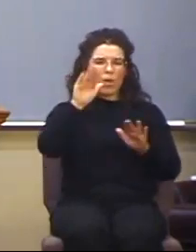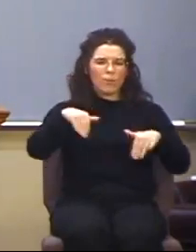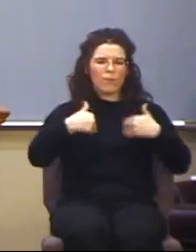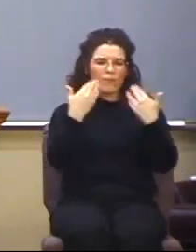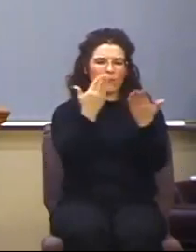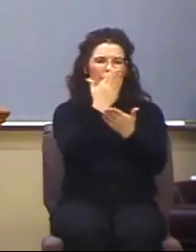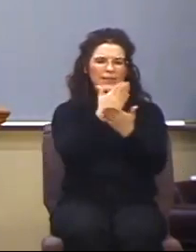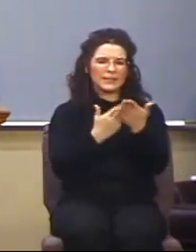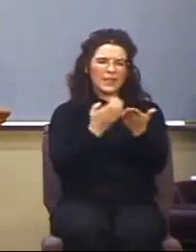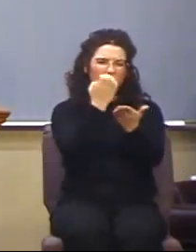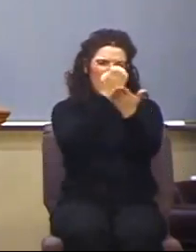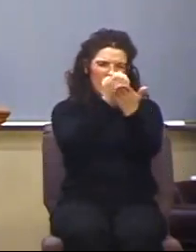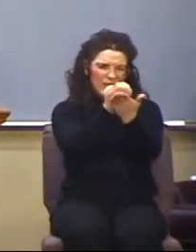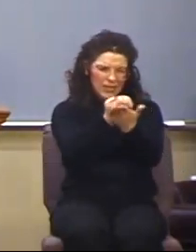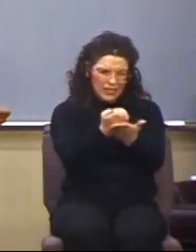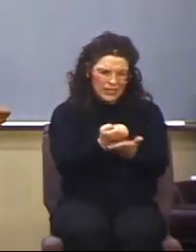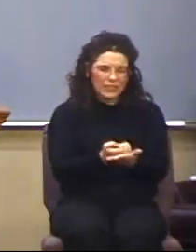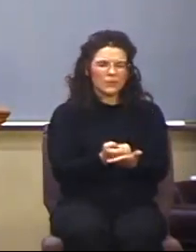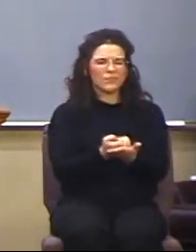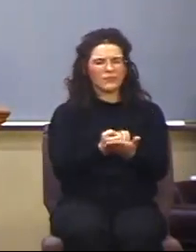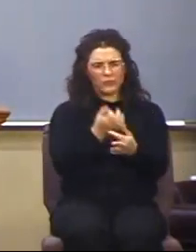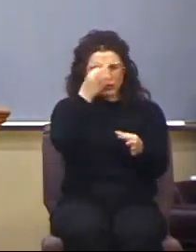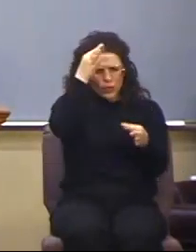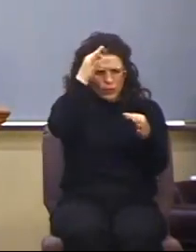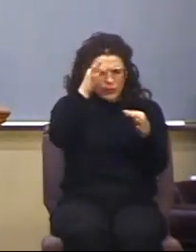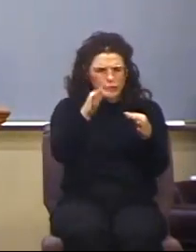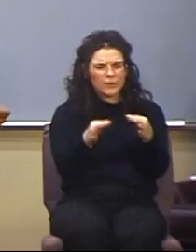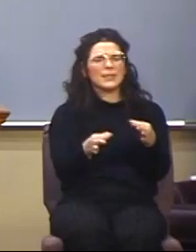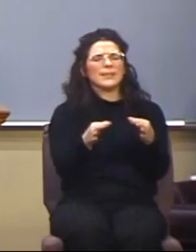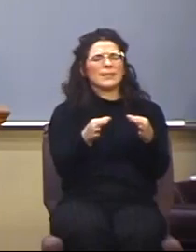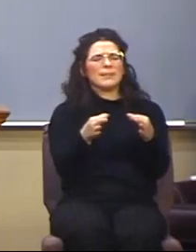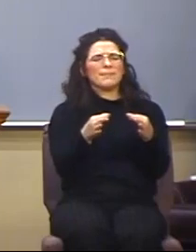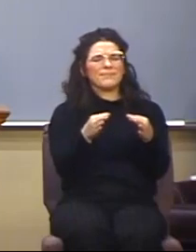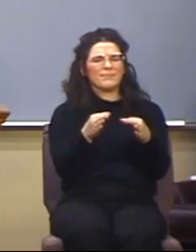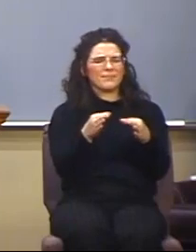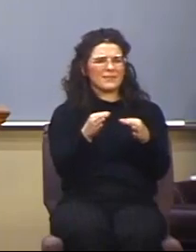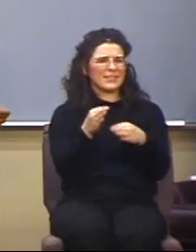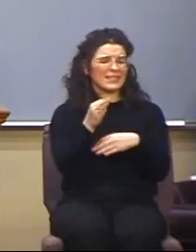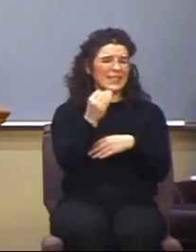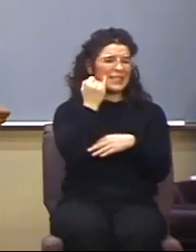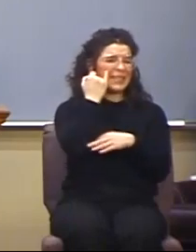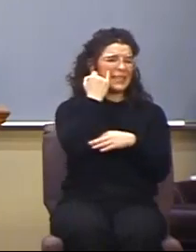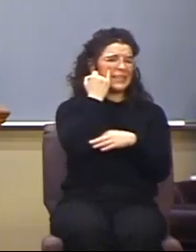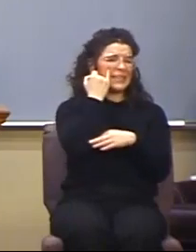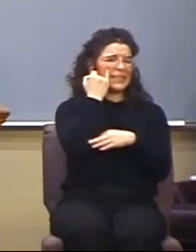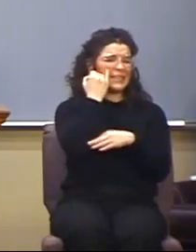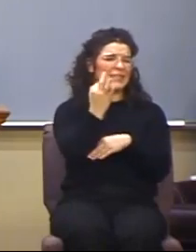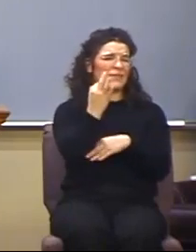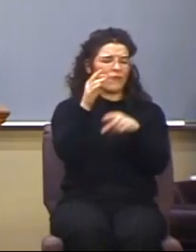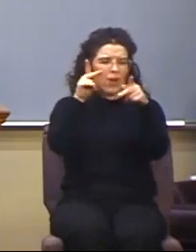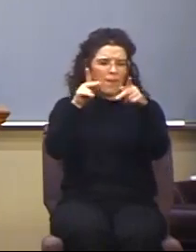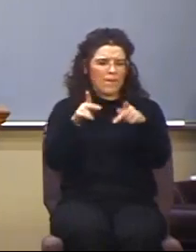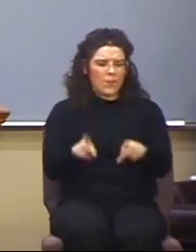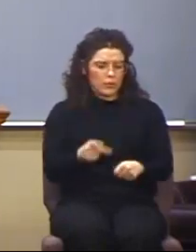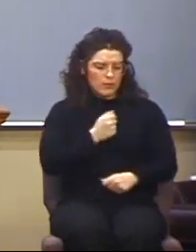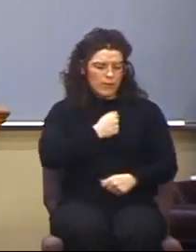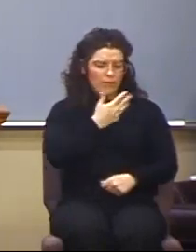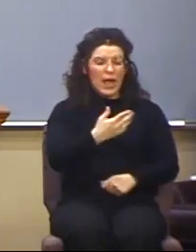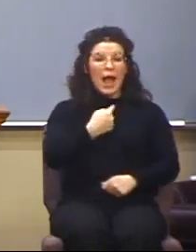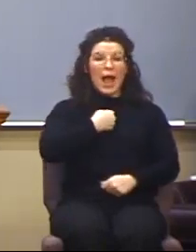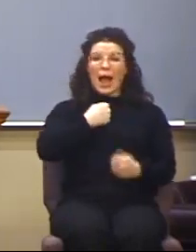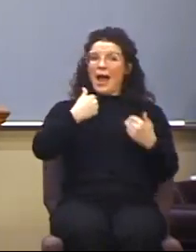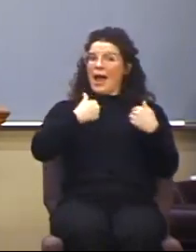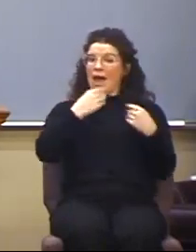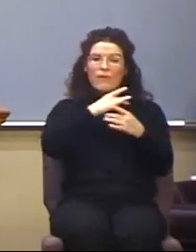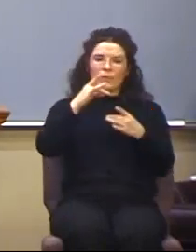evidences to determine whether anyone who professes to possess the spiritual gifts